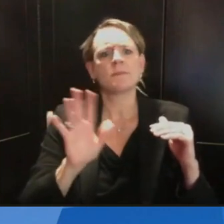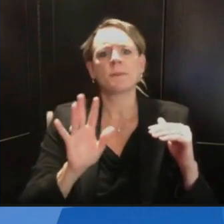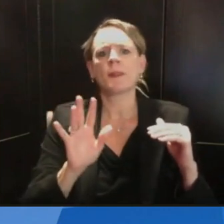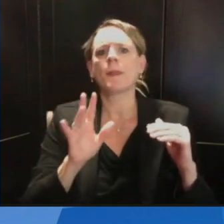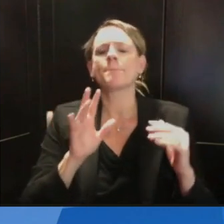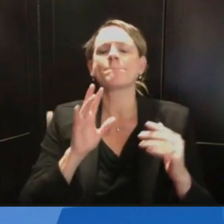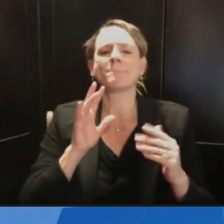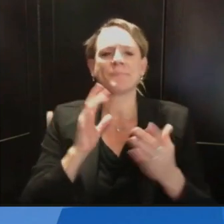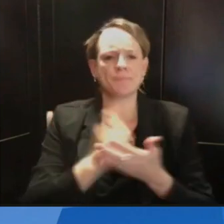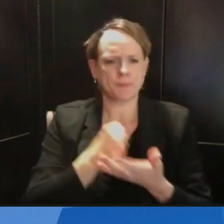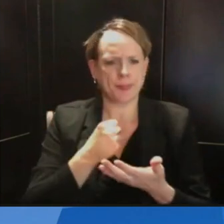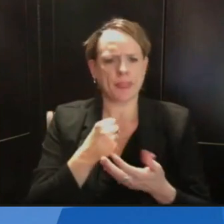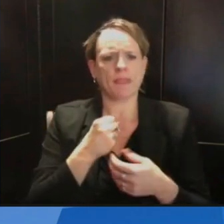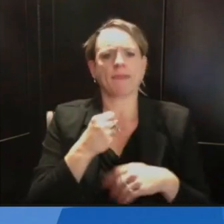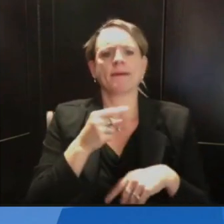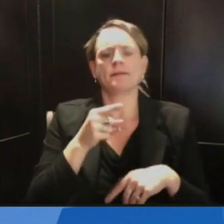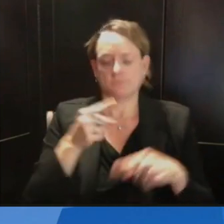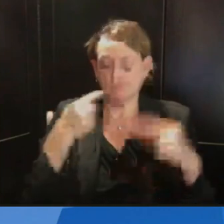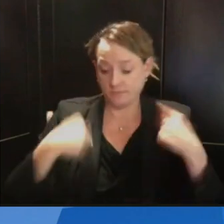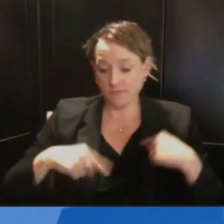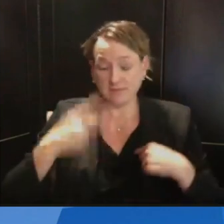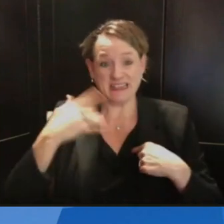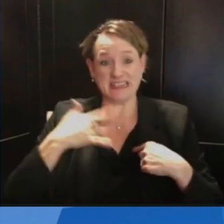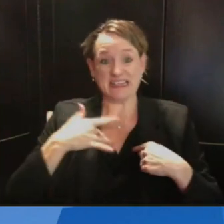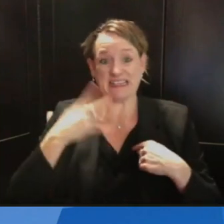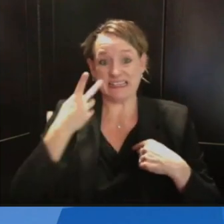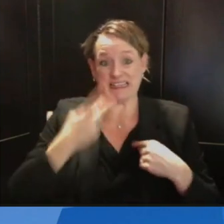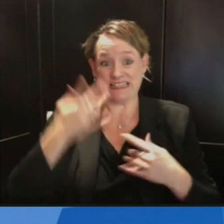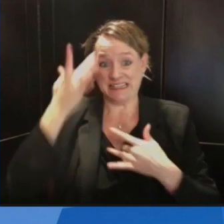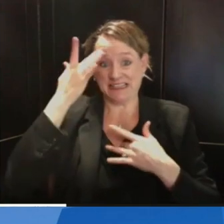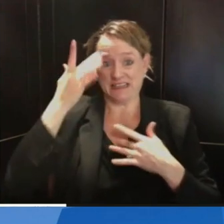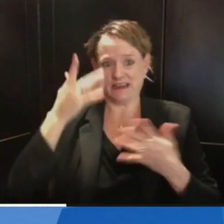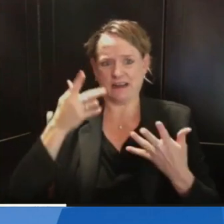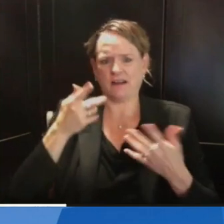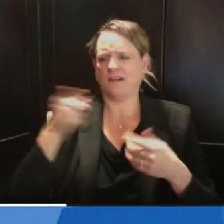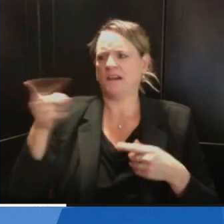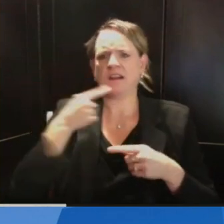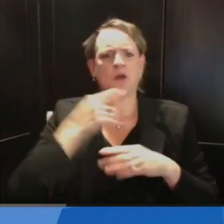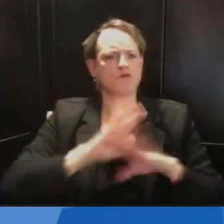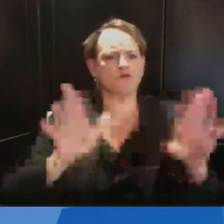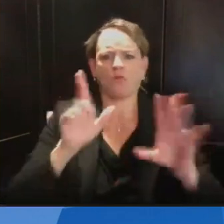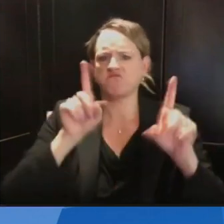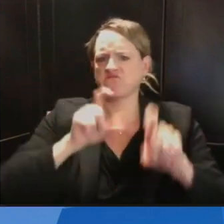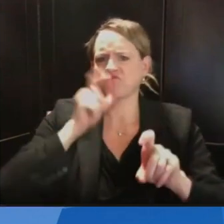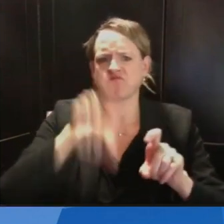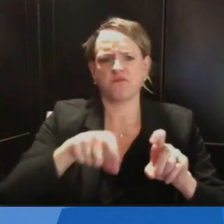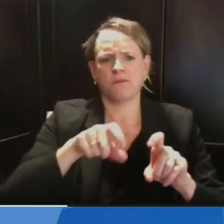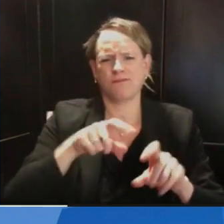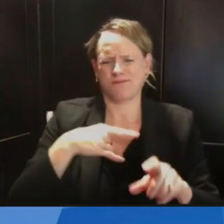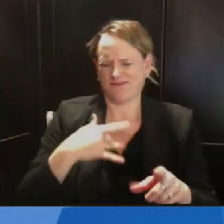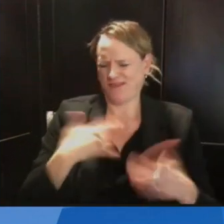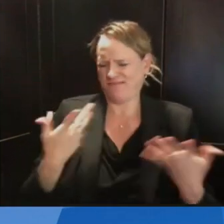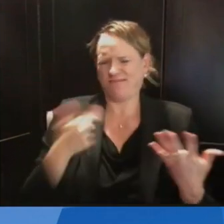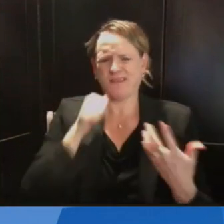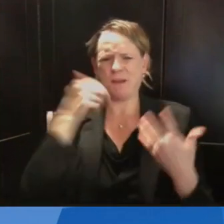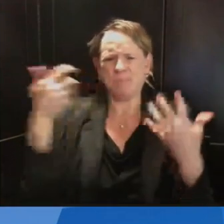what Andrea was saying. So I just didn't know if you had any reaction to the growing amount of cases here in central Wisconsin.